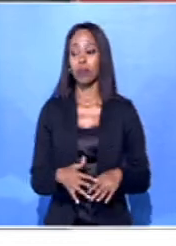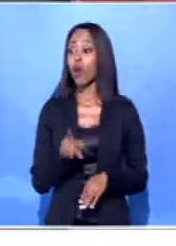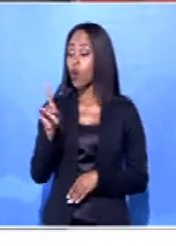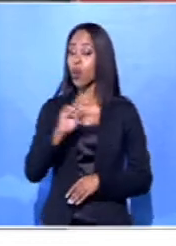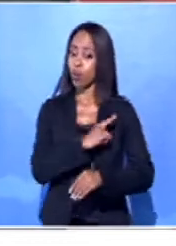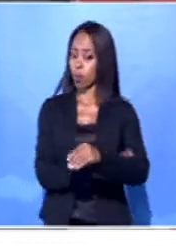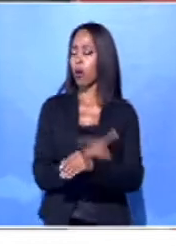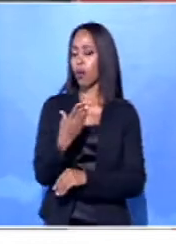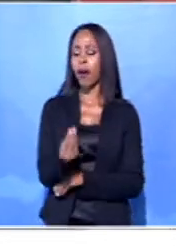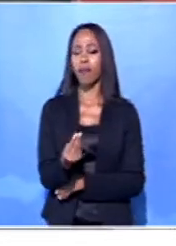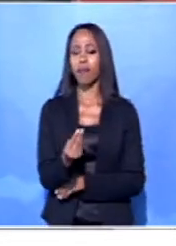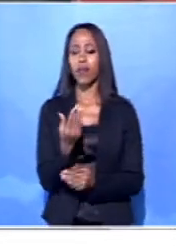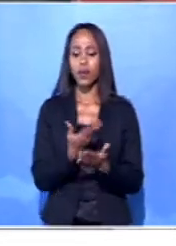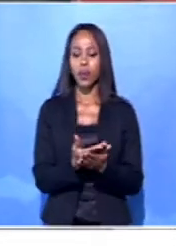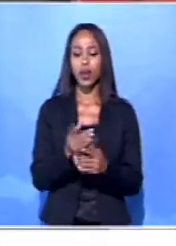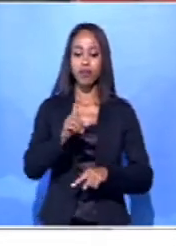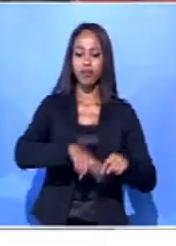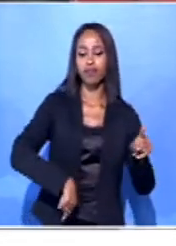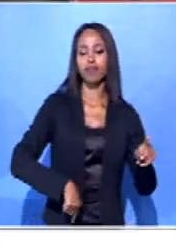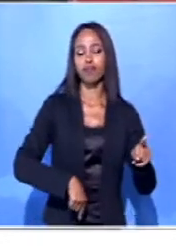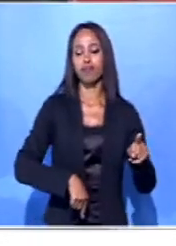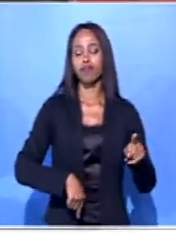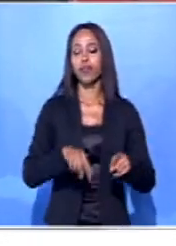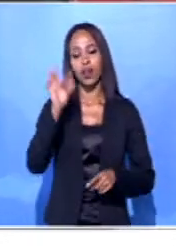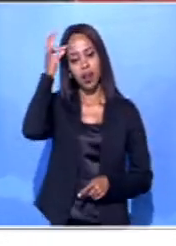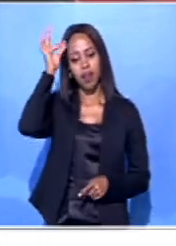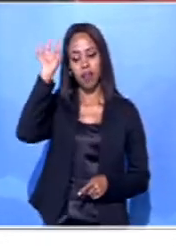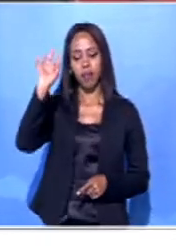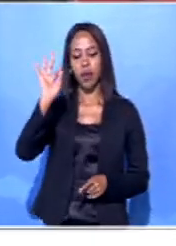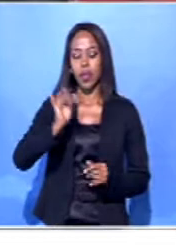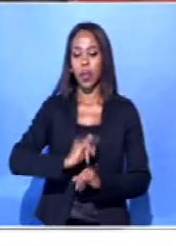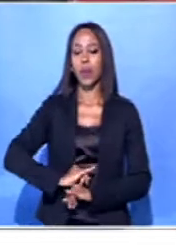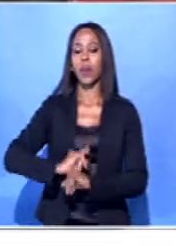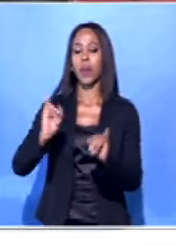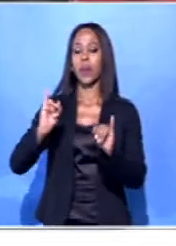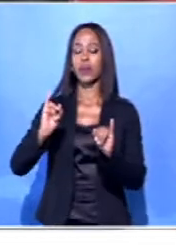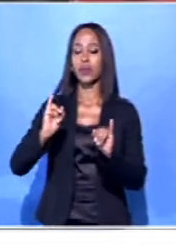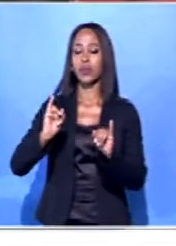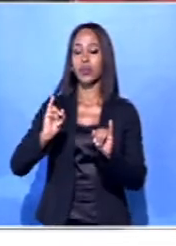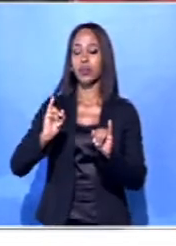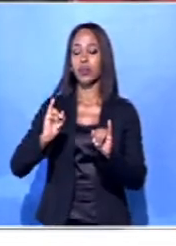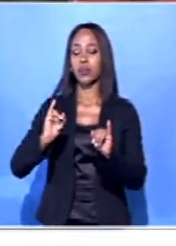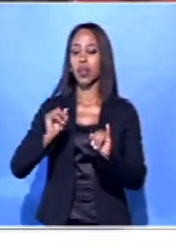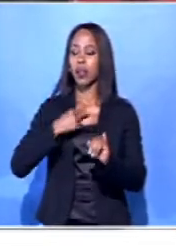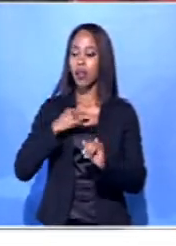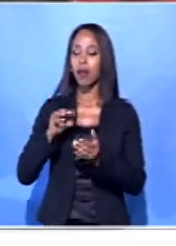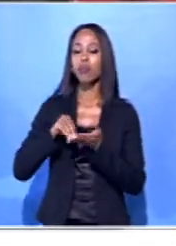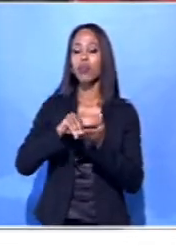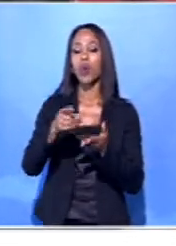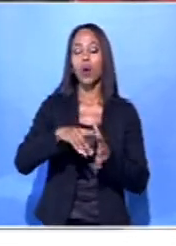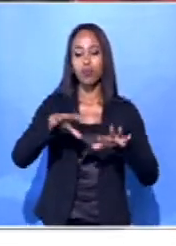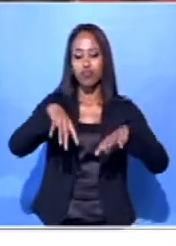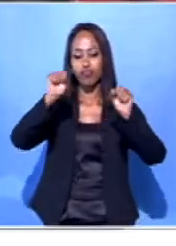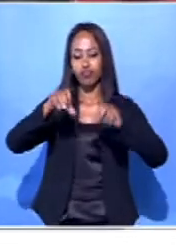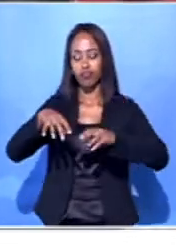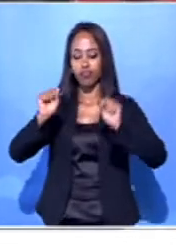The power to vote out this government who has proudly brought load-shedding, the Posasa saga,